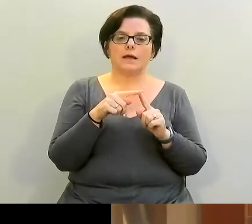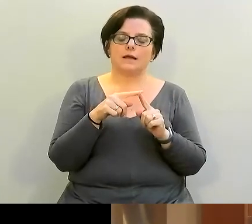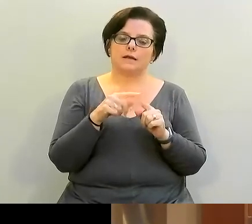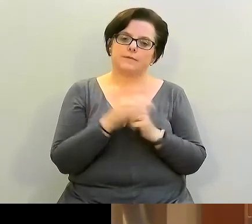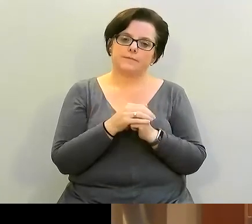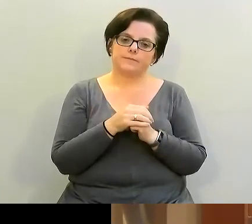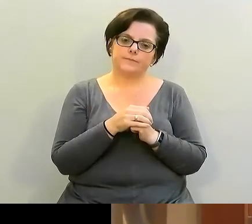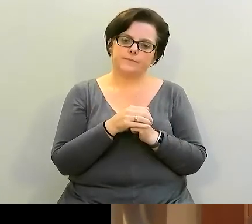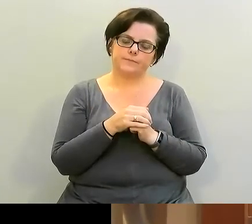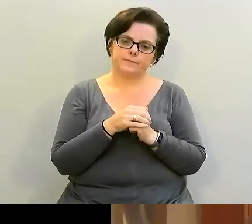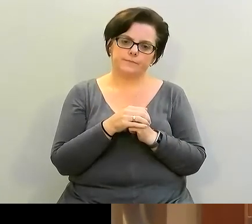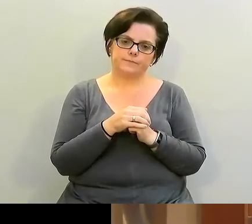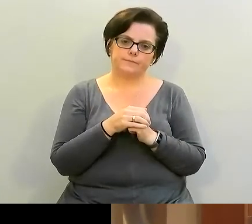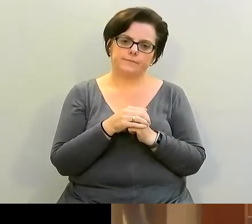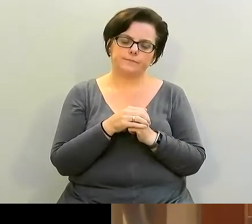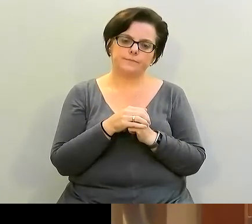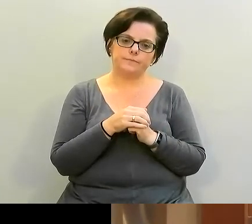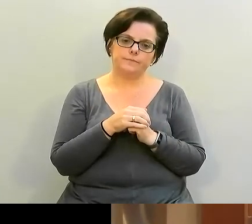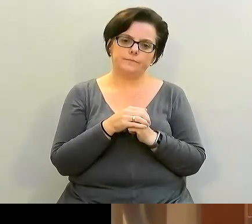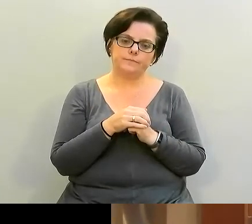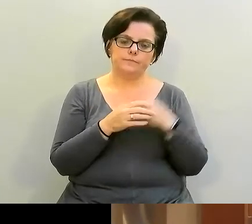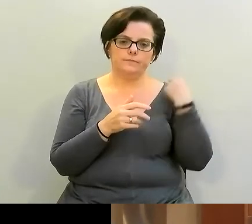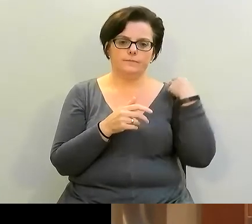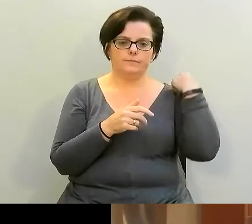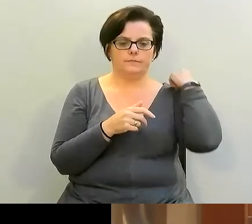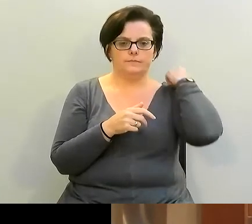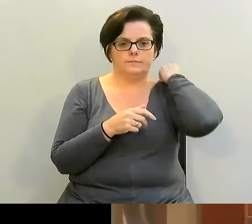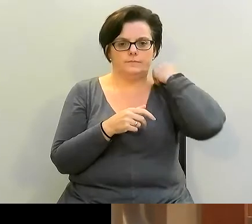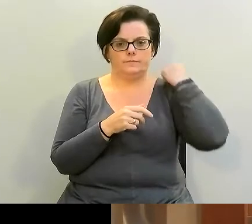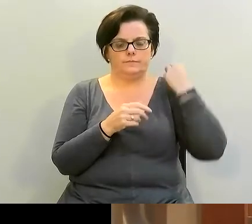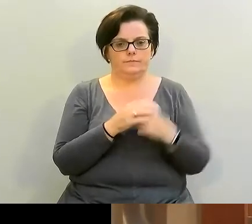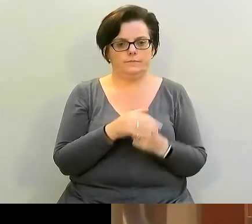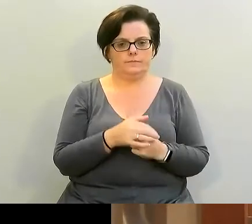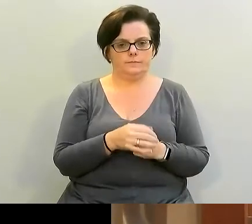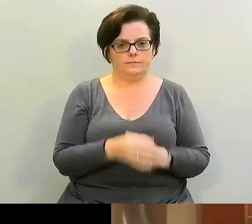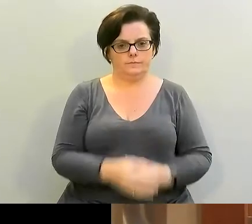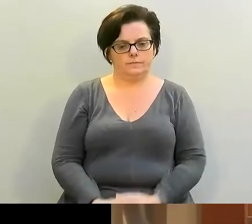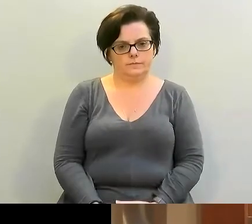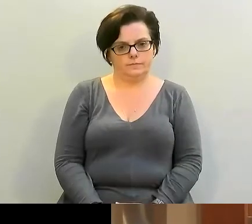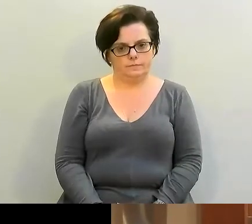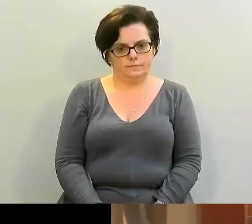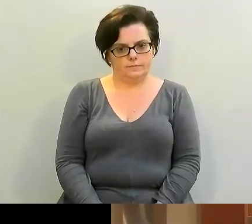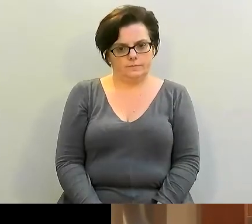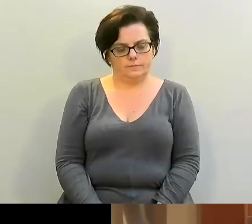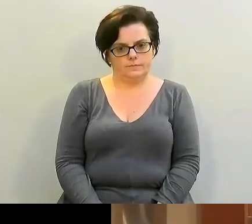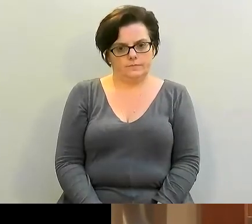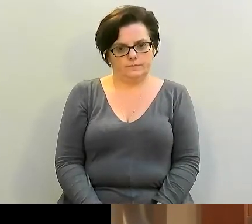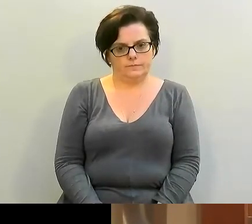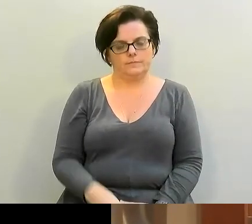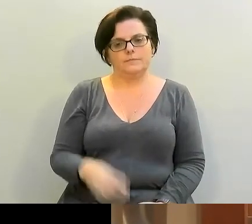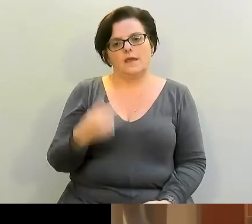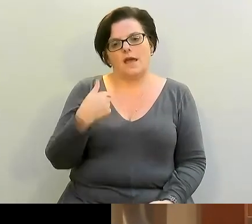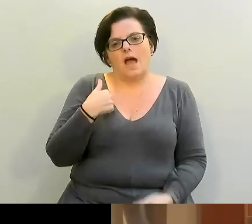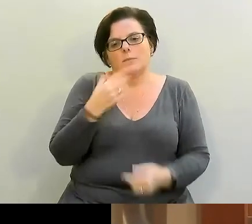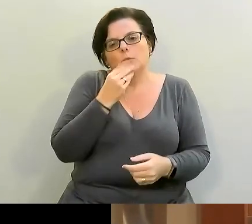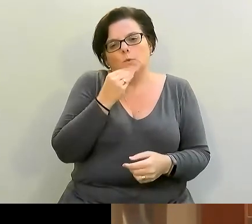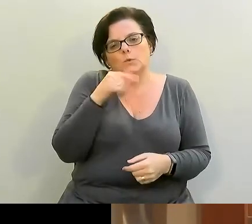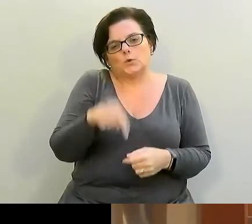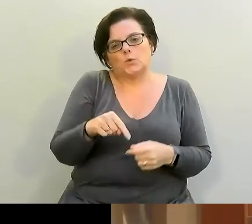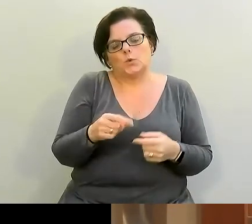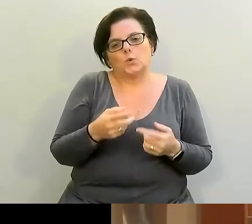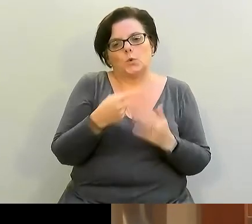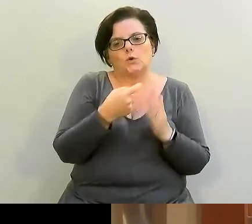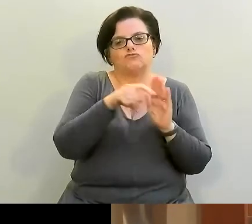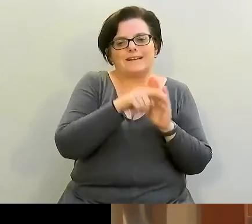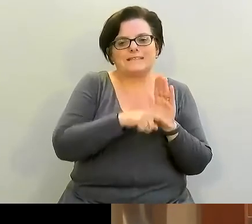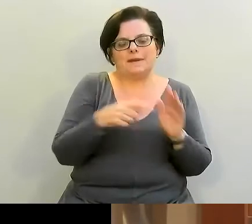I am going to add in my... you certainly can measure. I'm pretty used to this recipe, so forgive